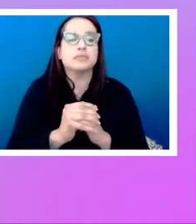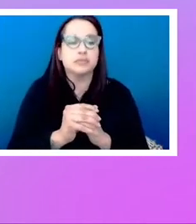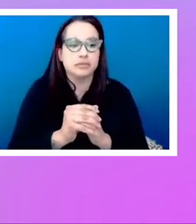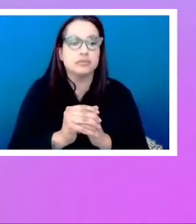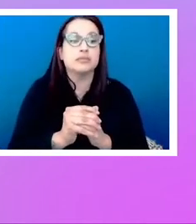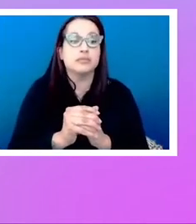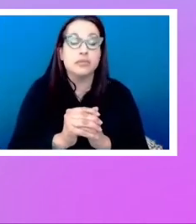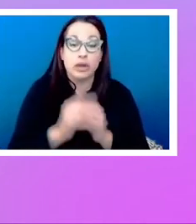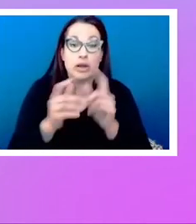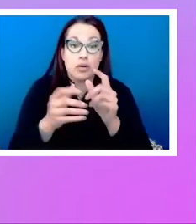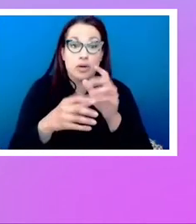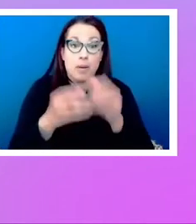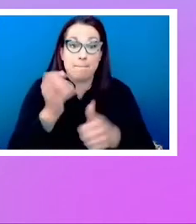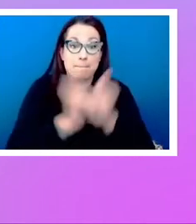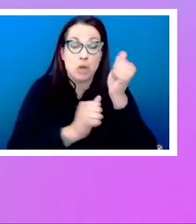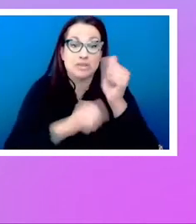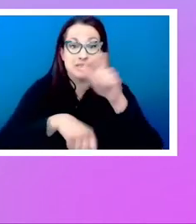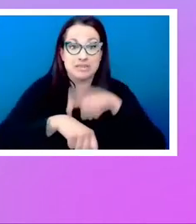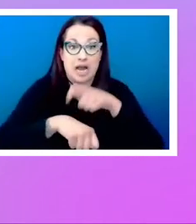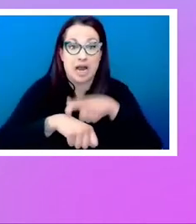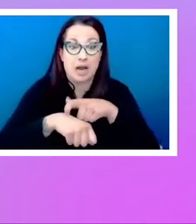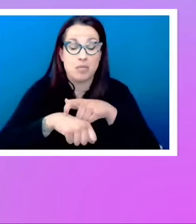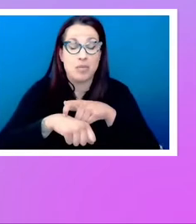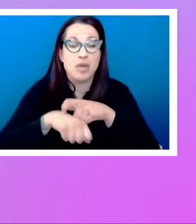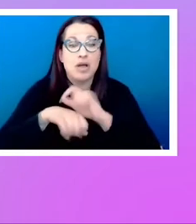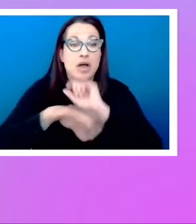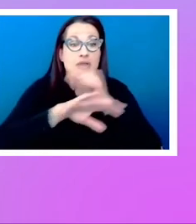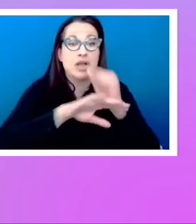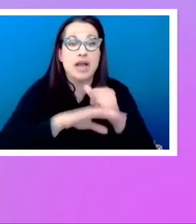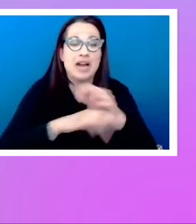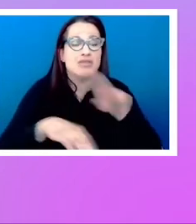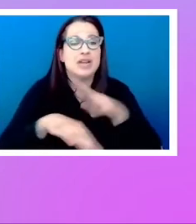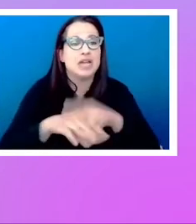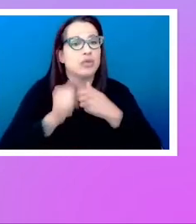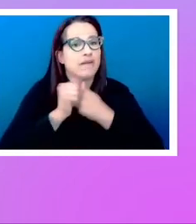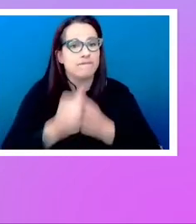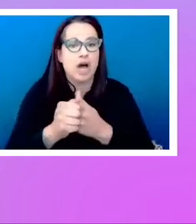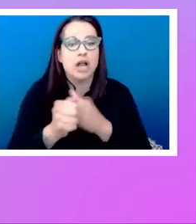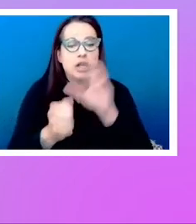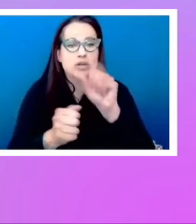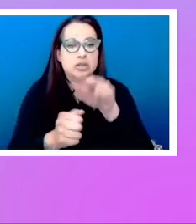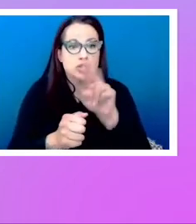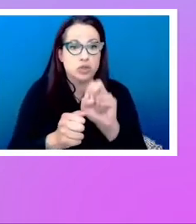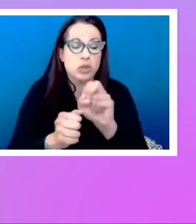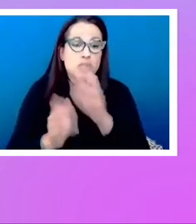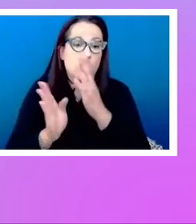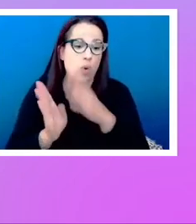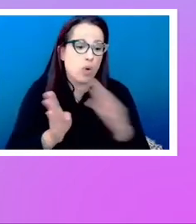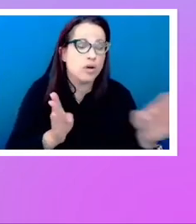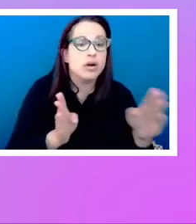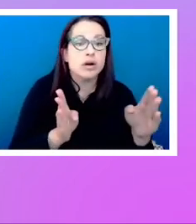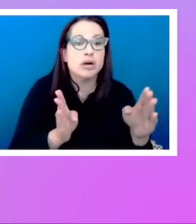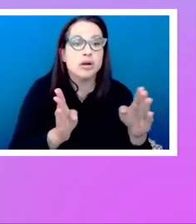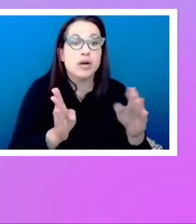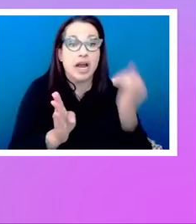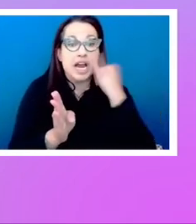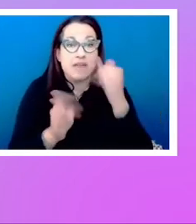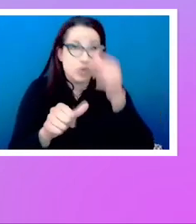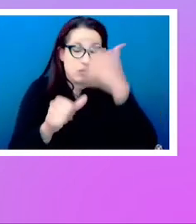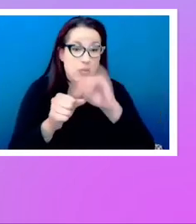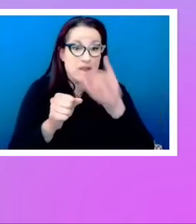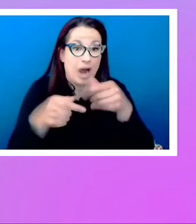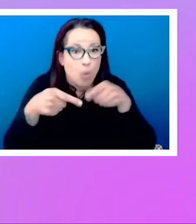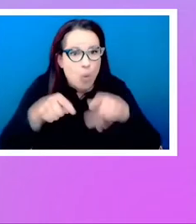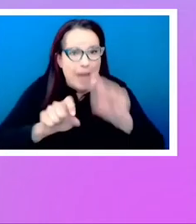most cases, the layout naturally follows source order as long as you keep it in mind while you're working. And that's the key thing.